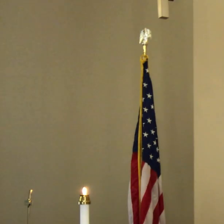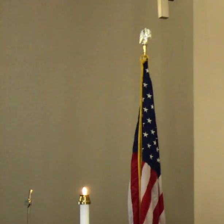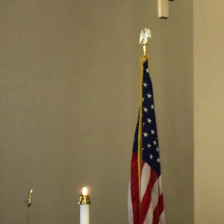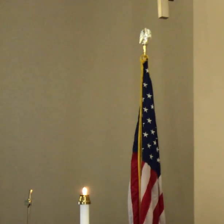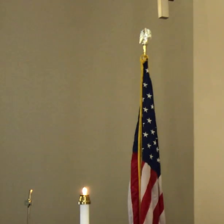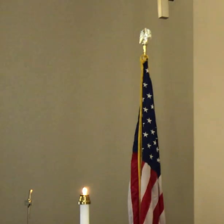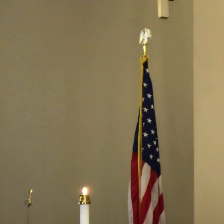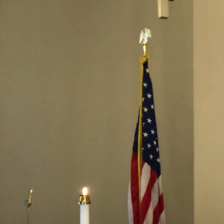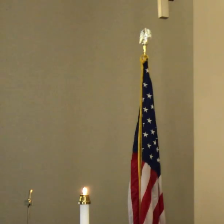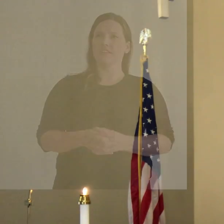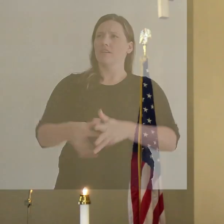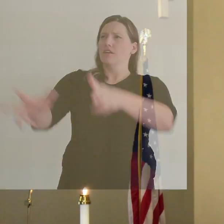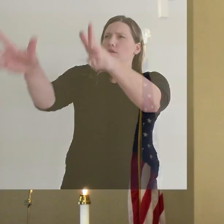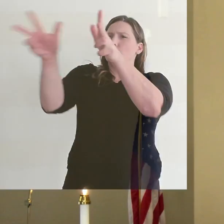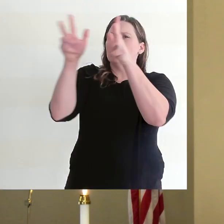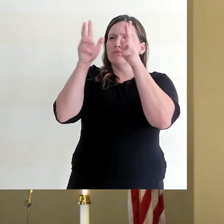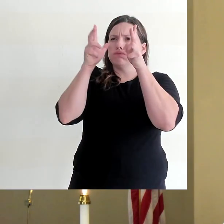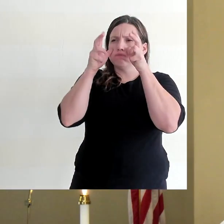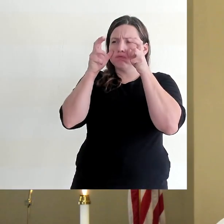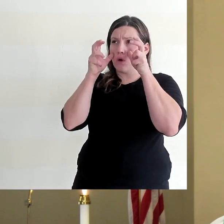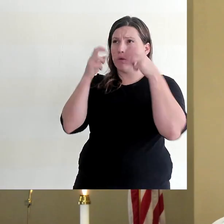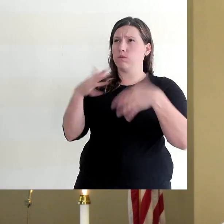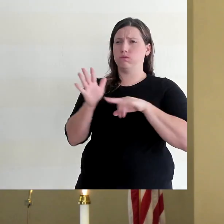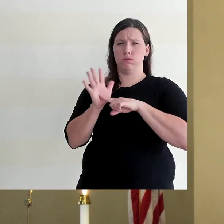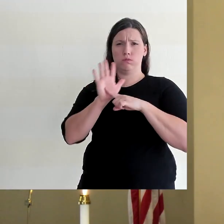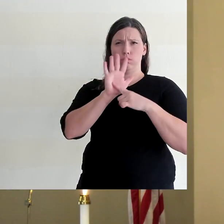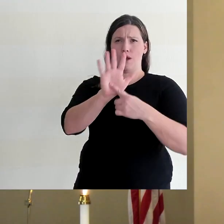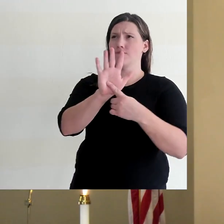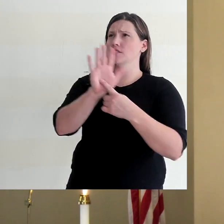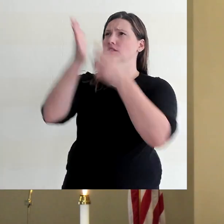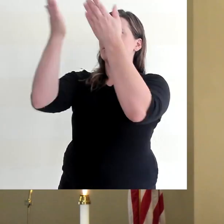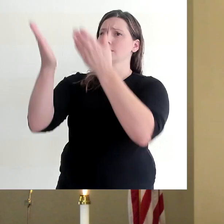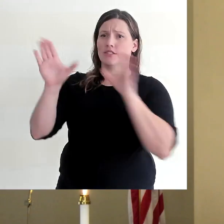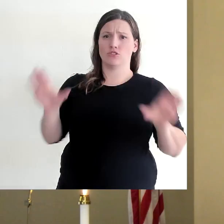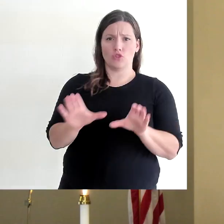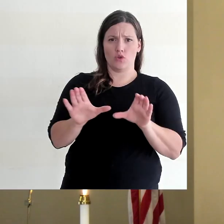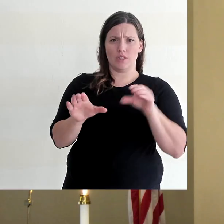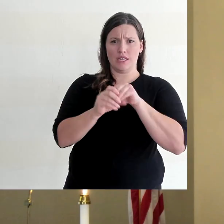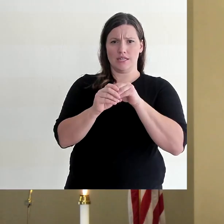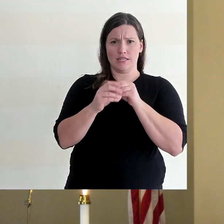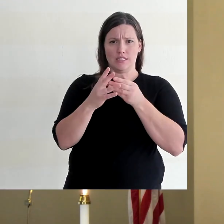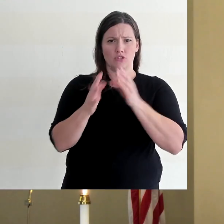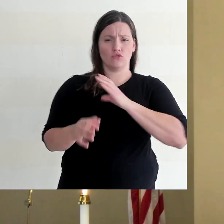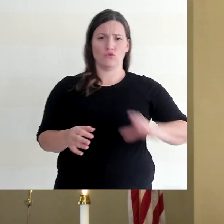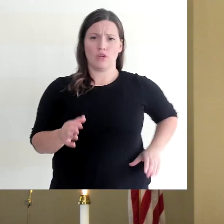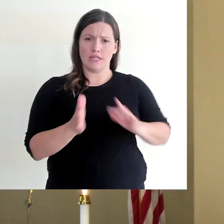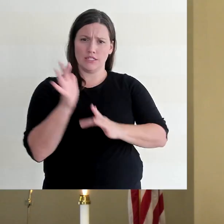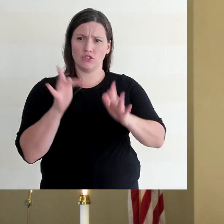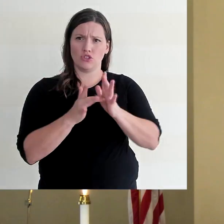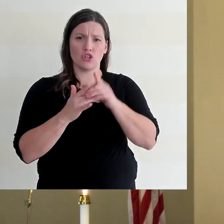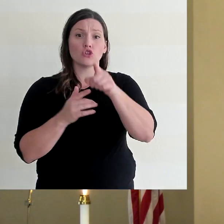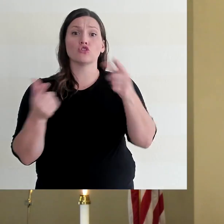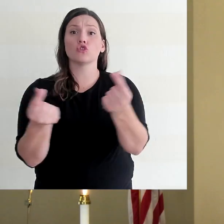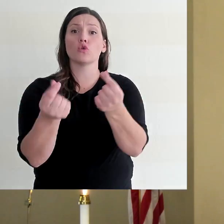In response to what God has done for you in the Lord Jesus Christ, you then do